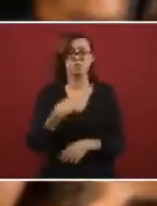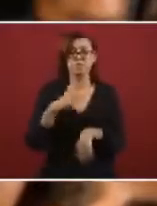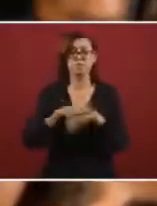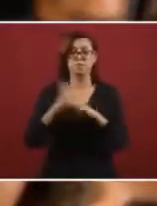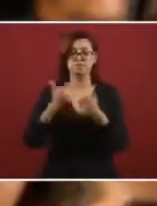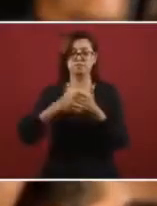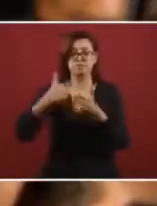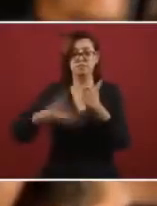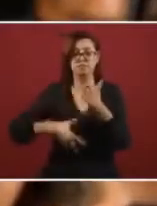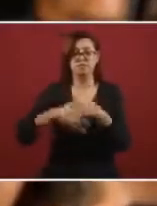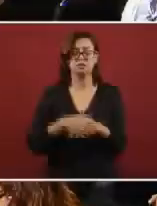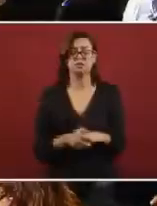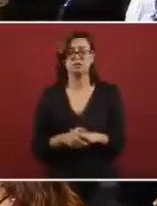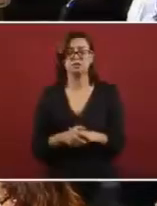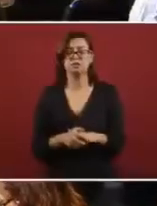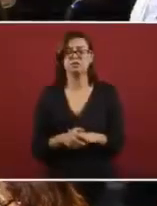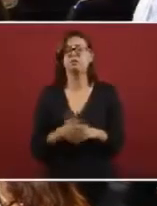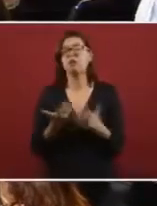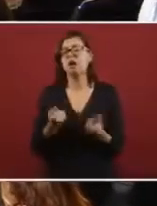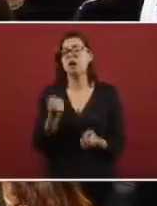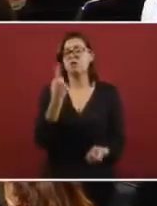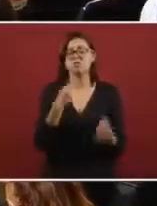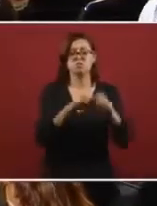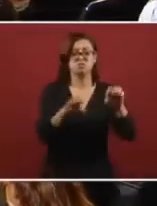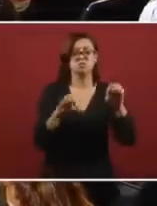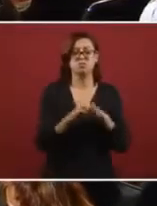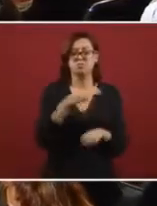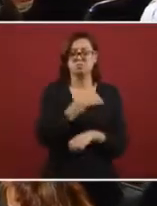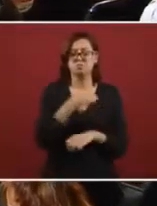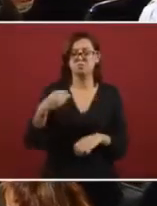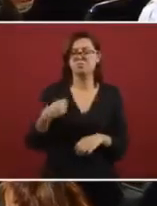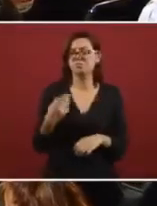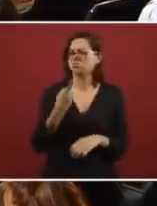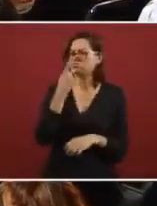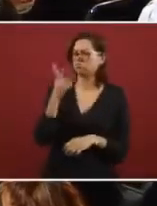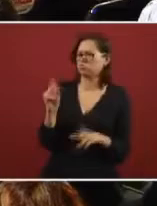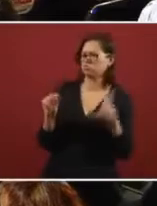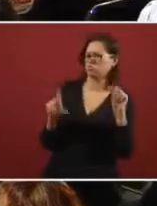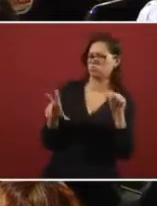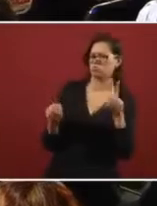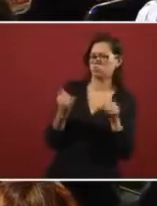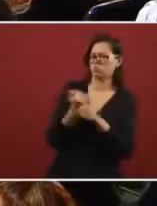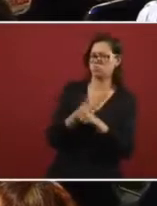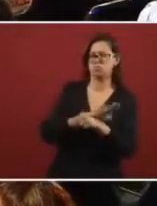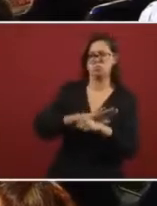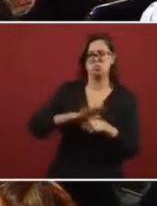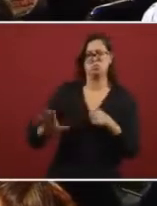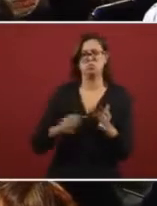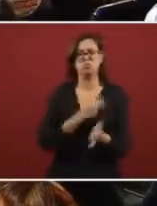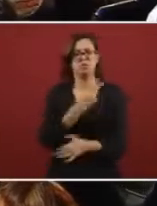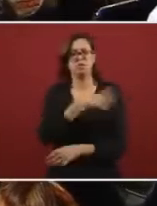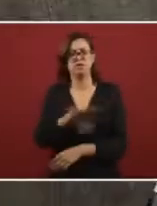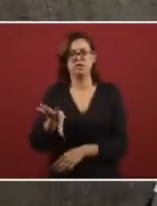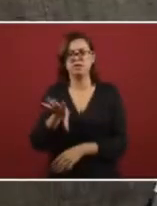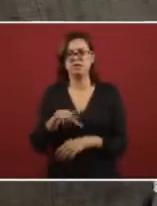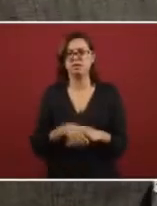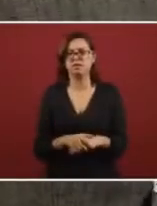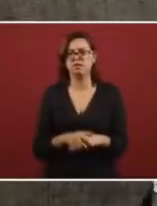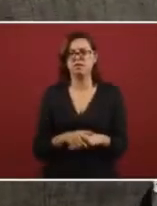and the world and was saying you've got to lower the prices if I want to buy it and so the cabinet said no